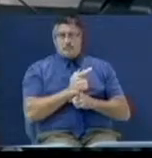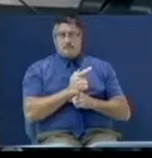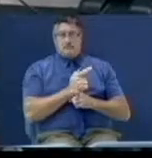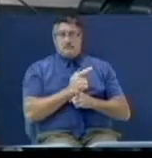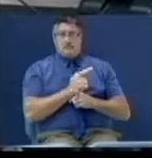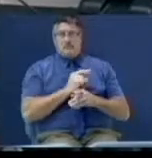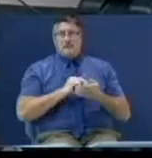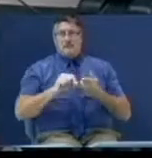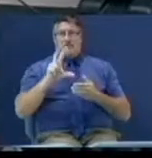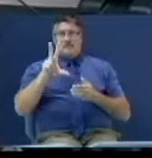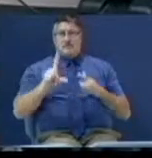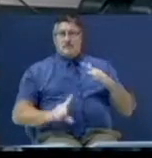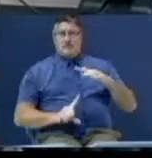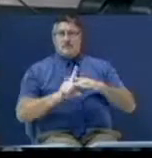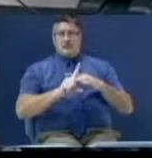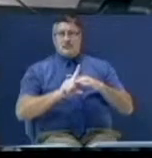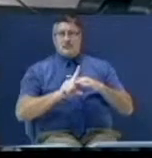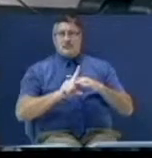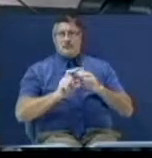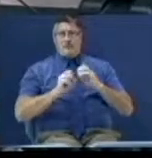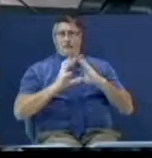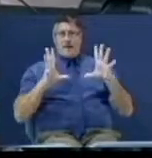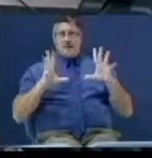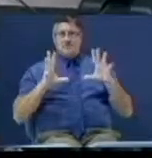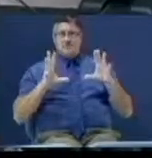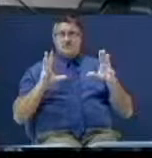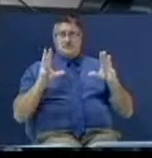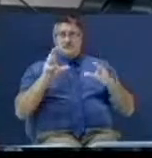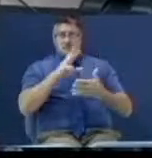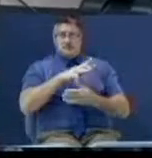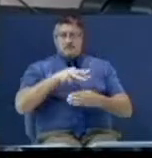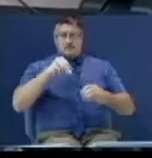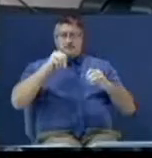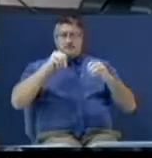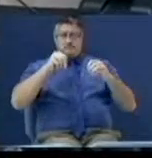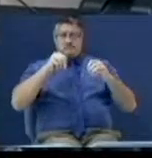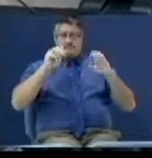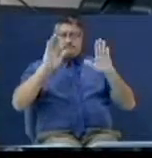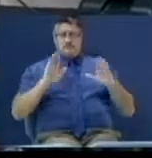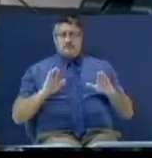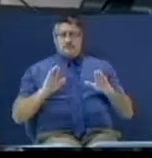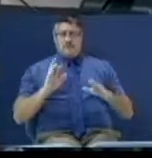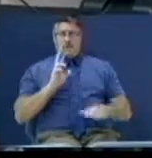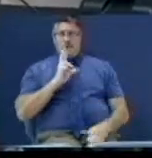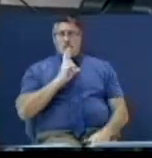Verse three, and there appeared a great wonder in heaven. And behold, a great red dragon